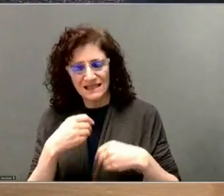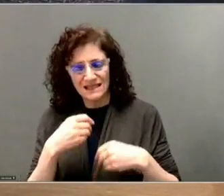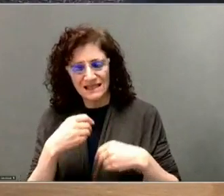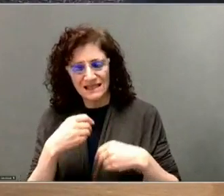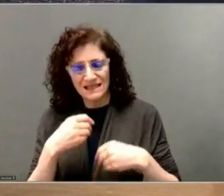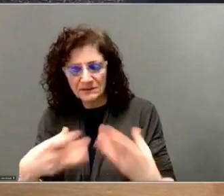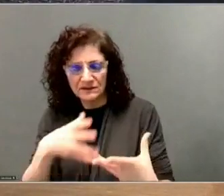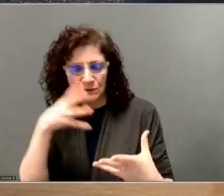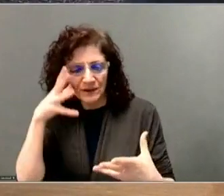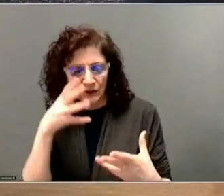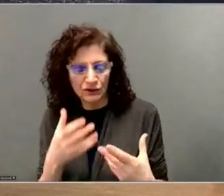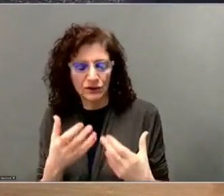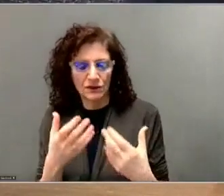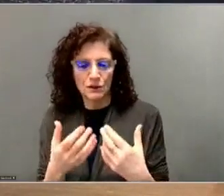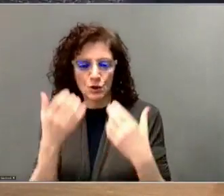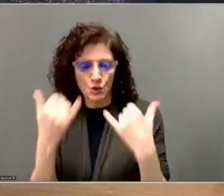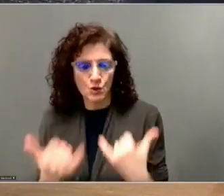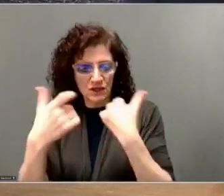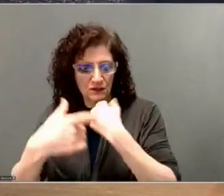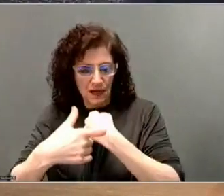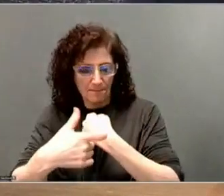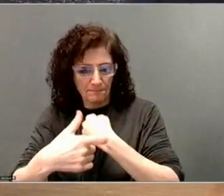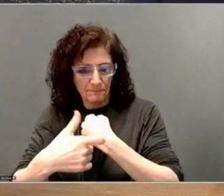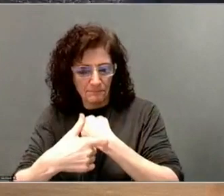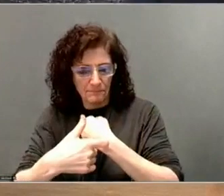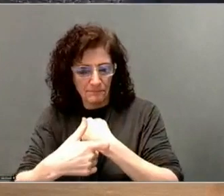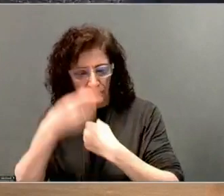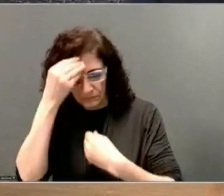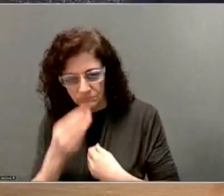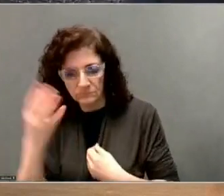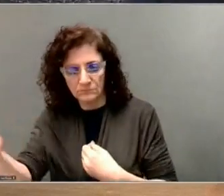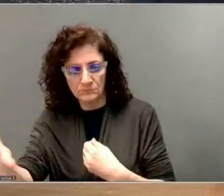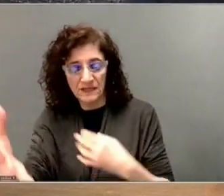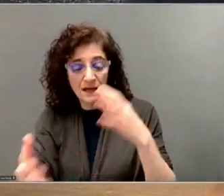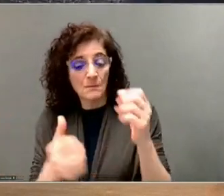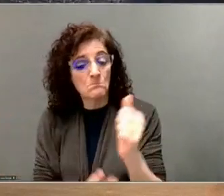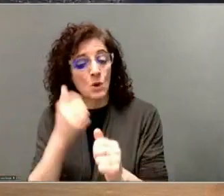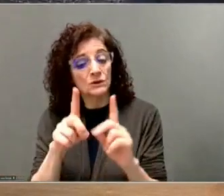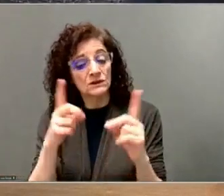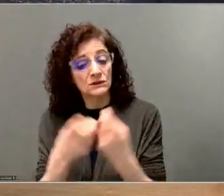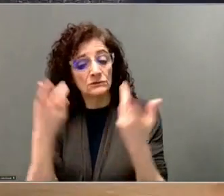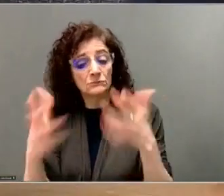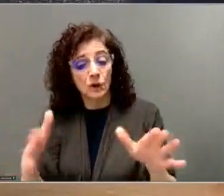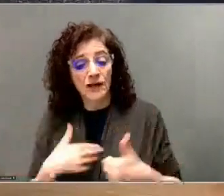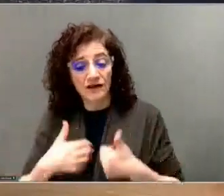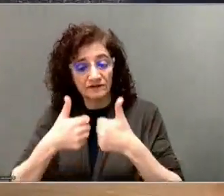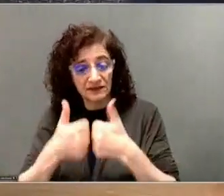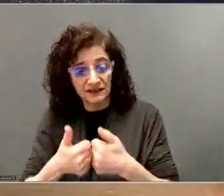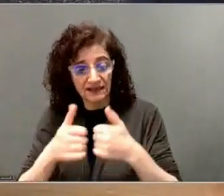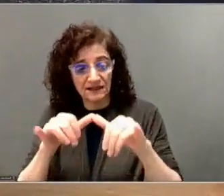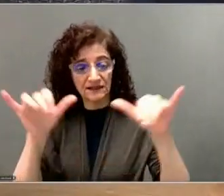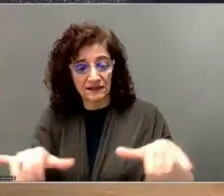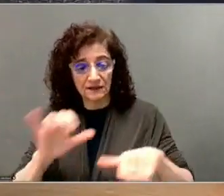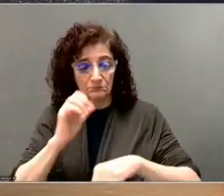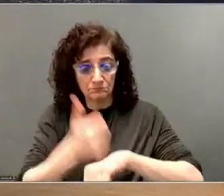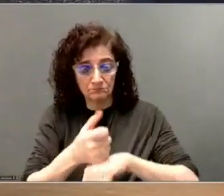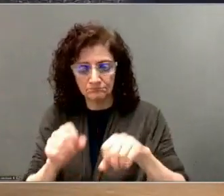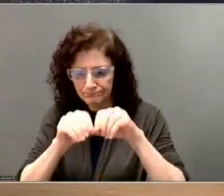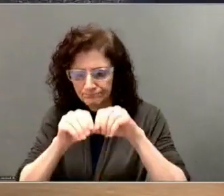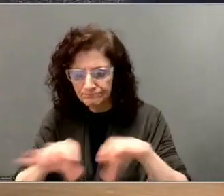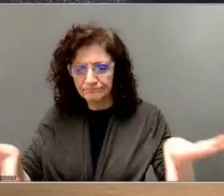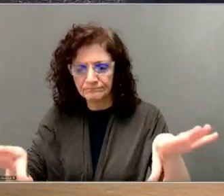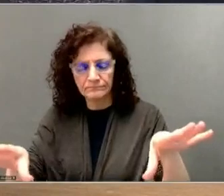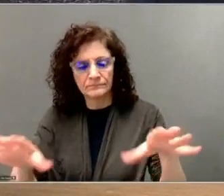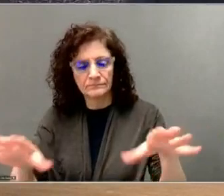districts, this won't be a very big lift. Most districts already have texting systems in place to ensure that parents and school